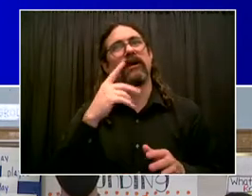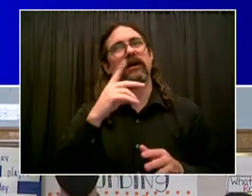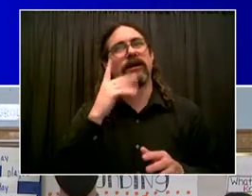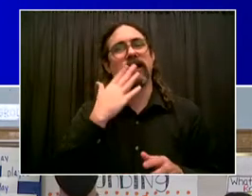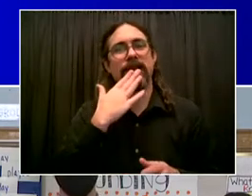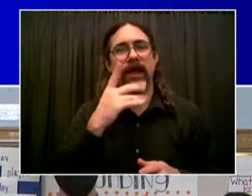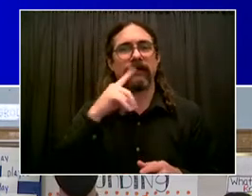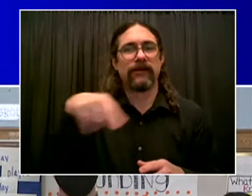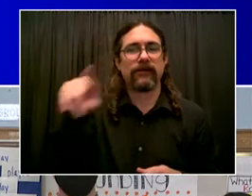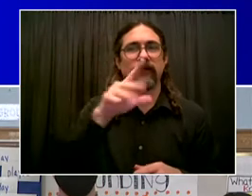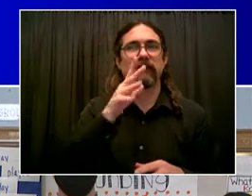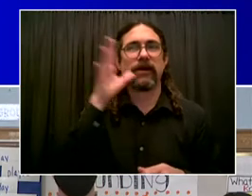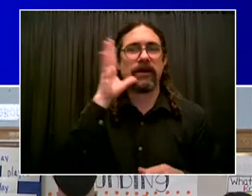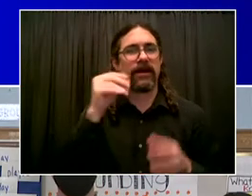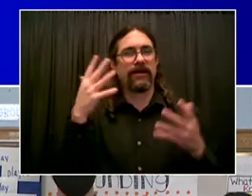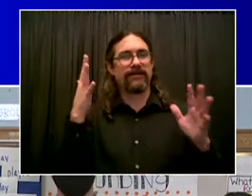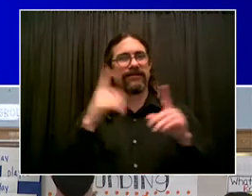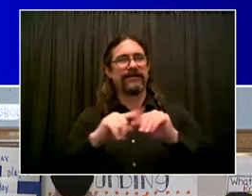you. That's amazing.